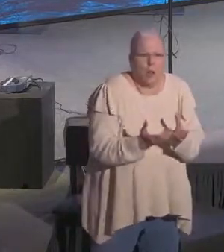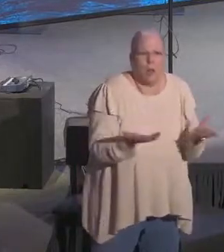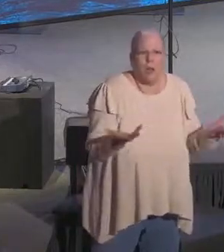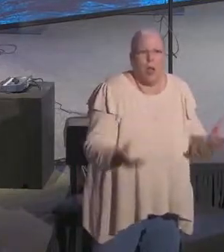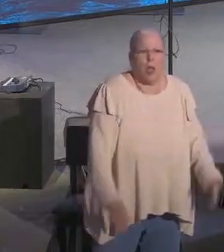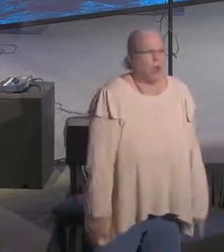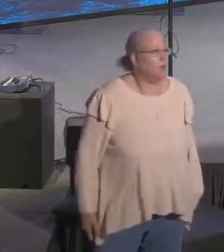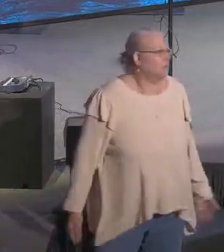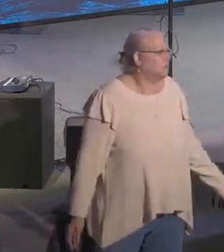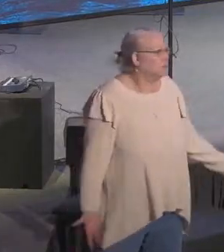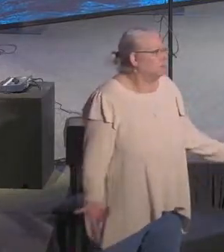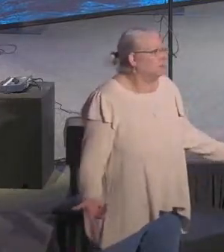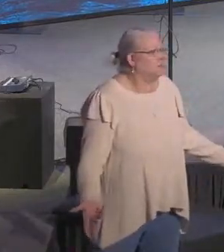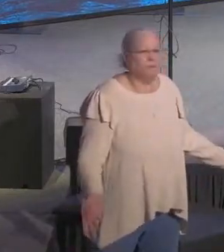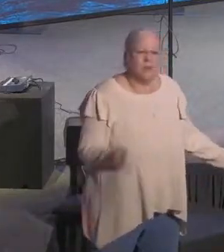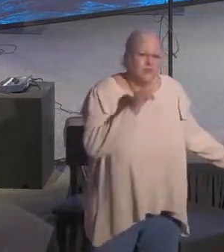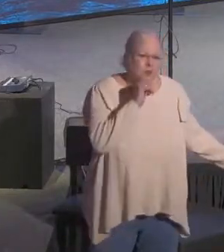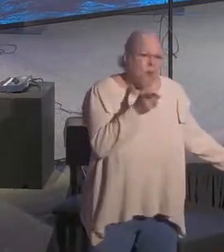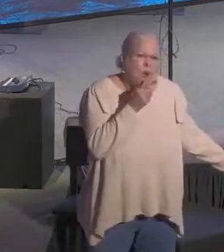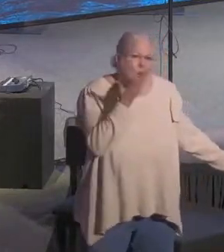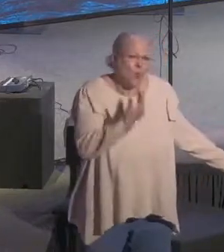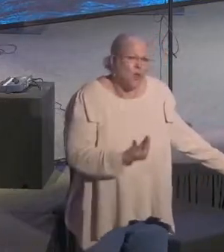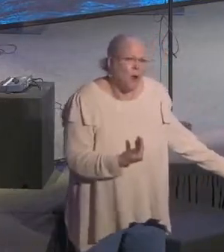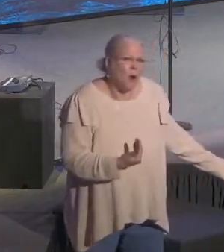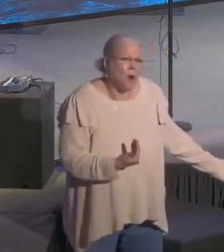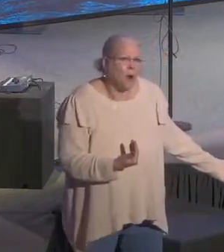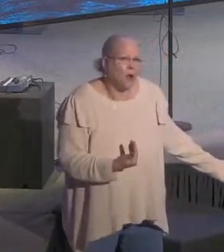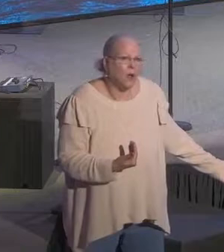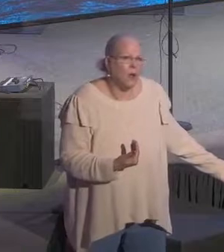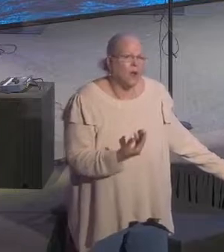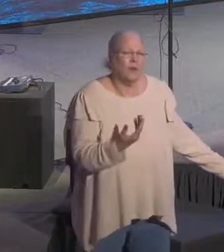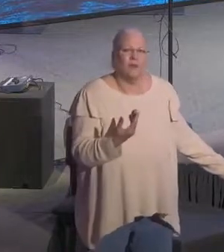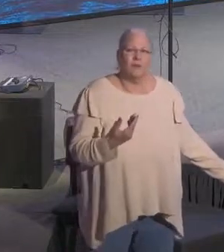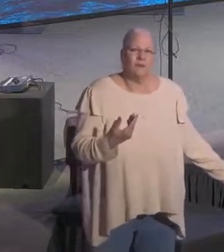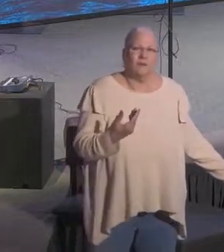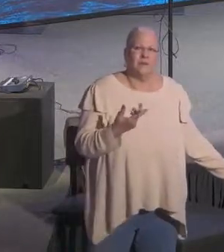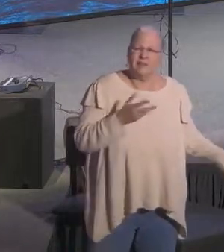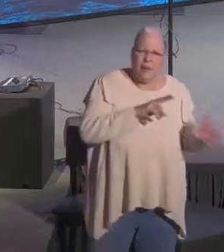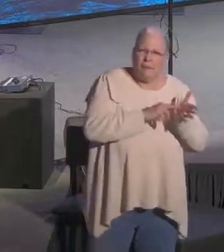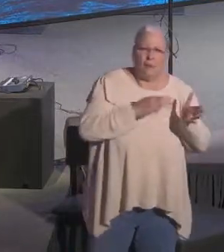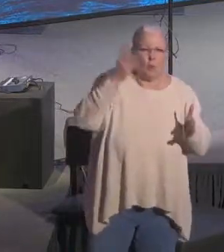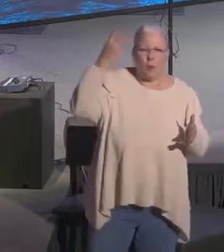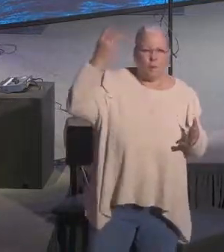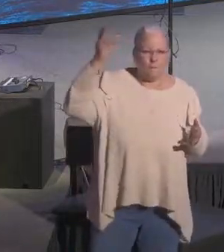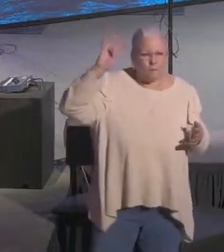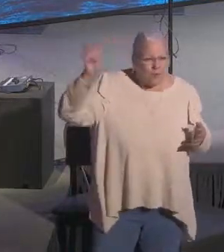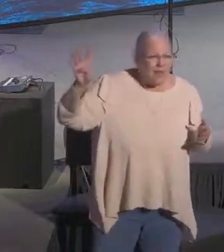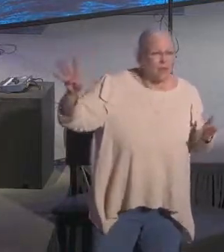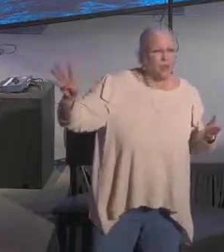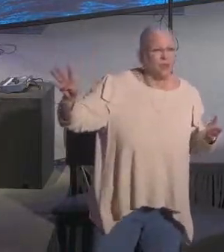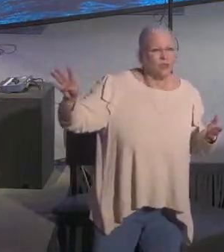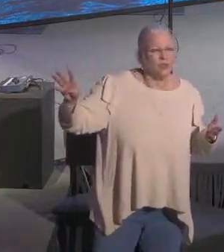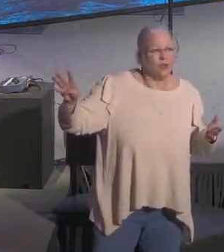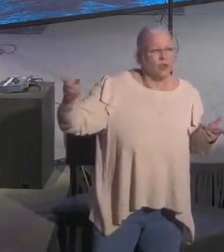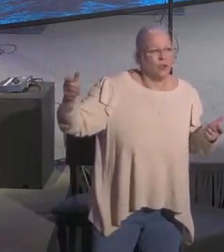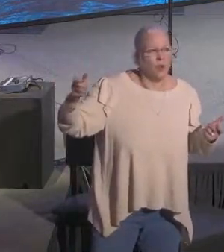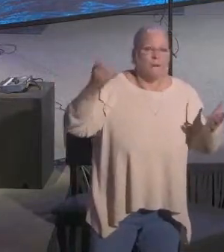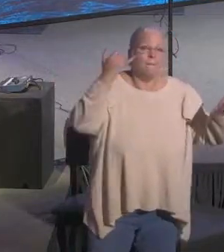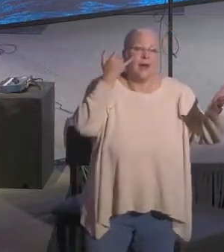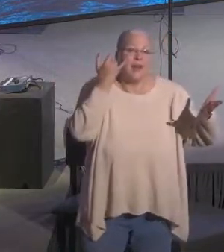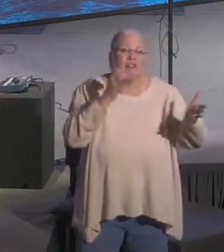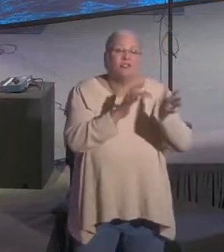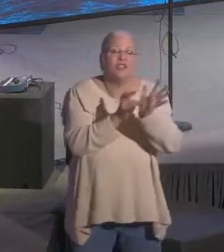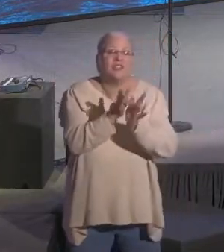wrong with a country club, but that's not who we are. We're pretenders. But think about this. If Jesus is the